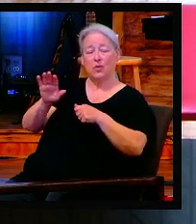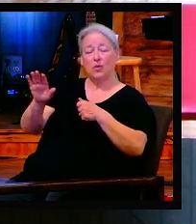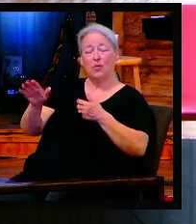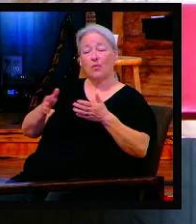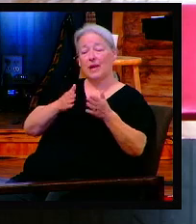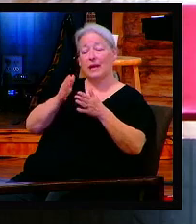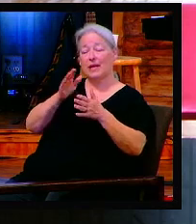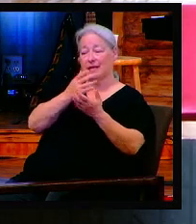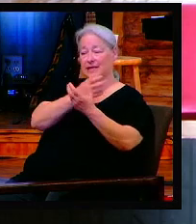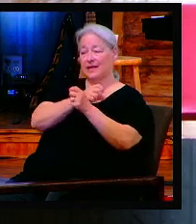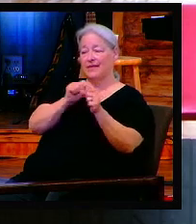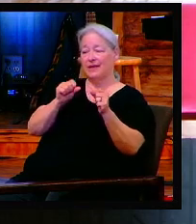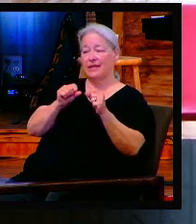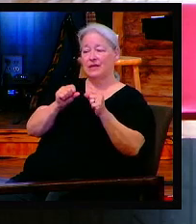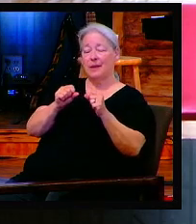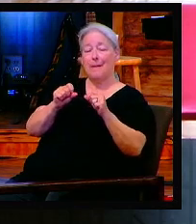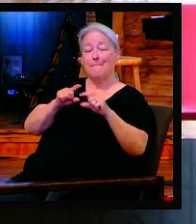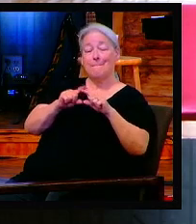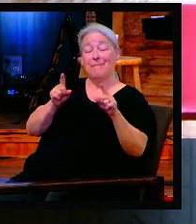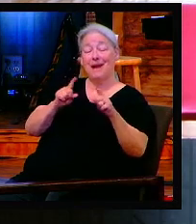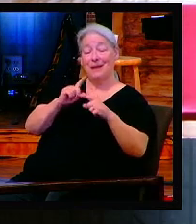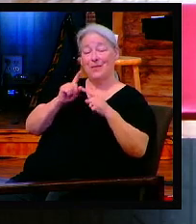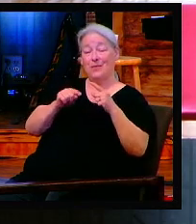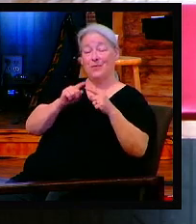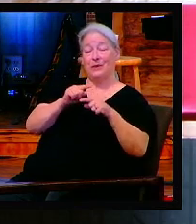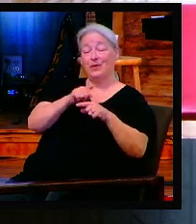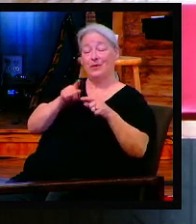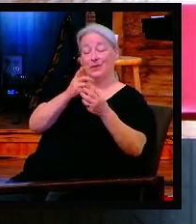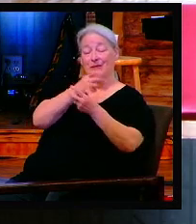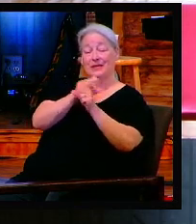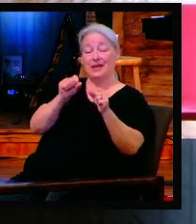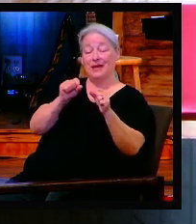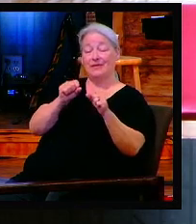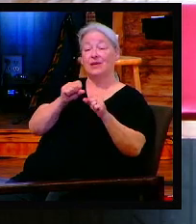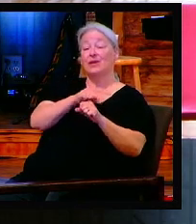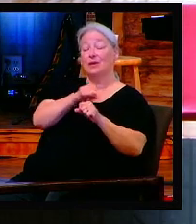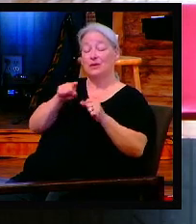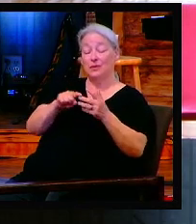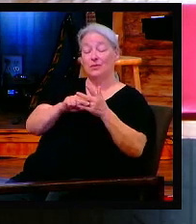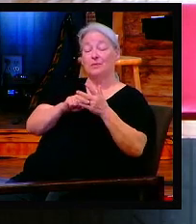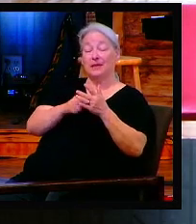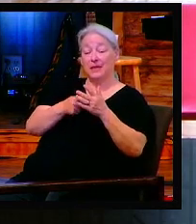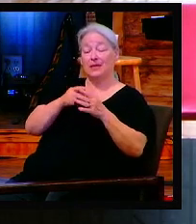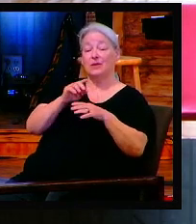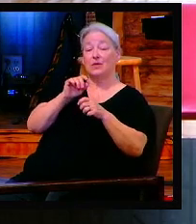get to work. Whether it be small or great, you won't be able to help it.